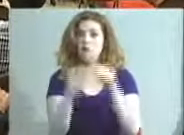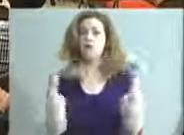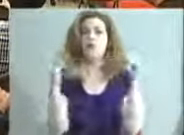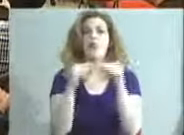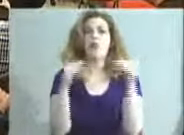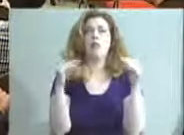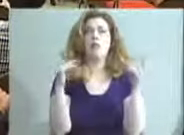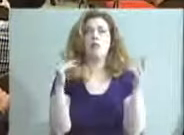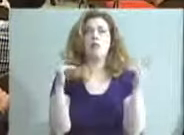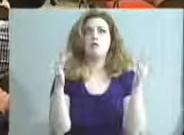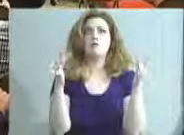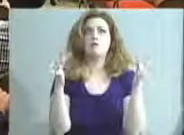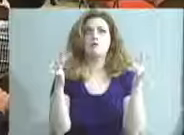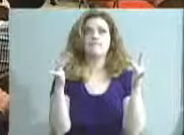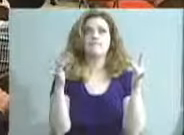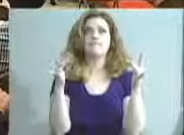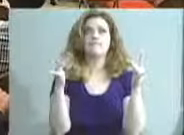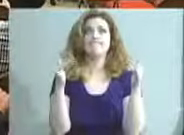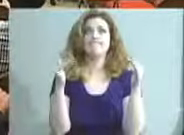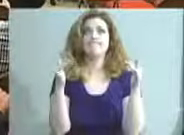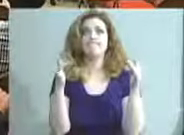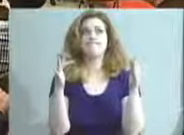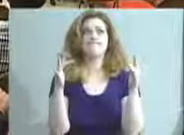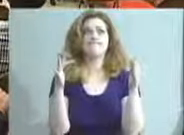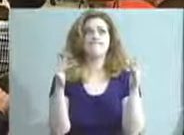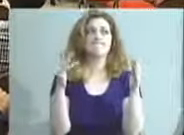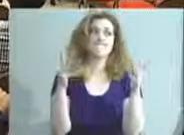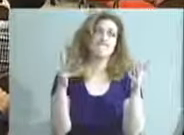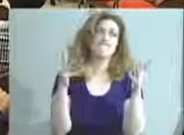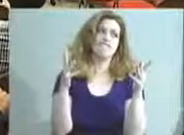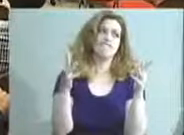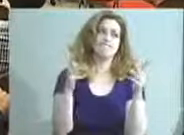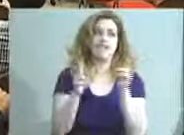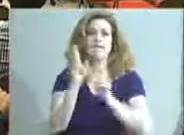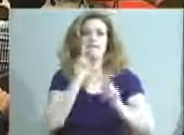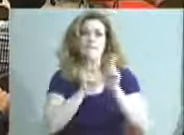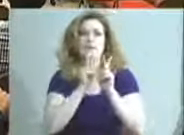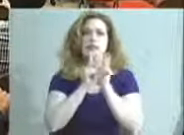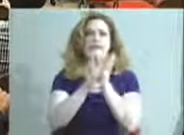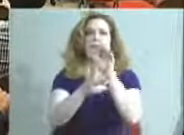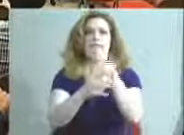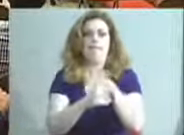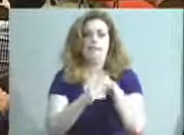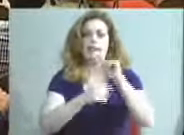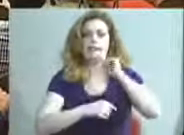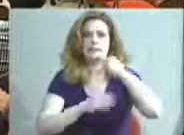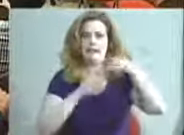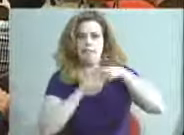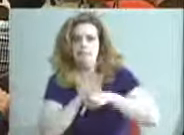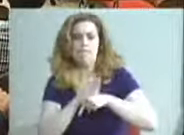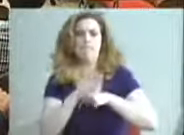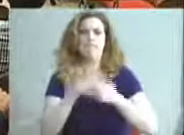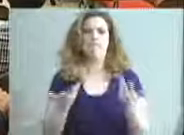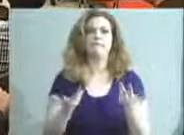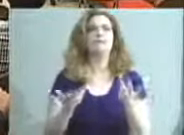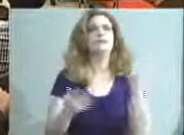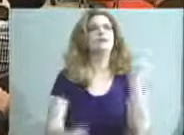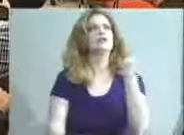of civility intensity and, you know, just